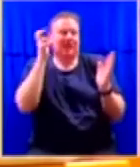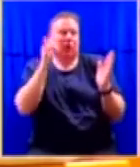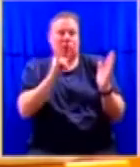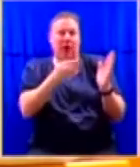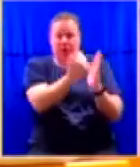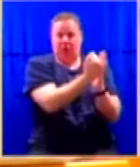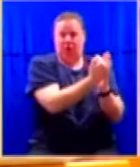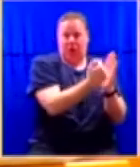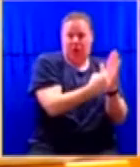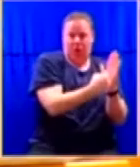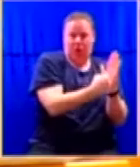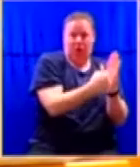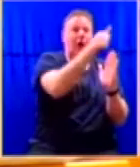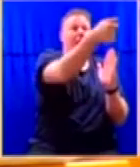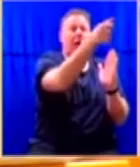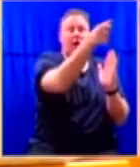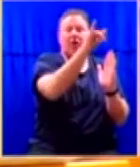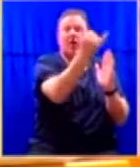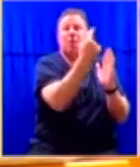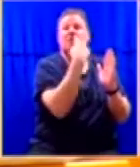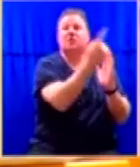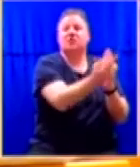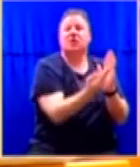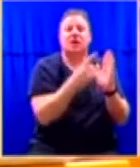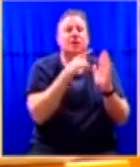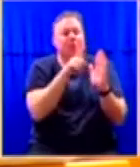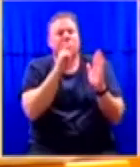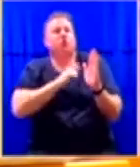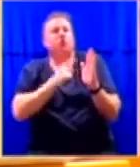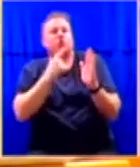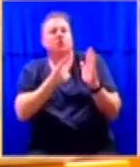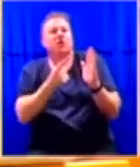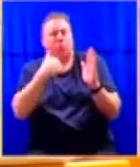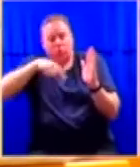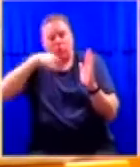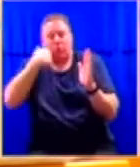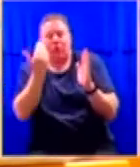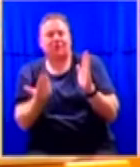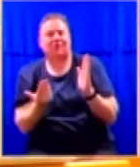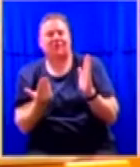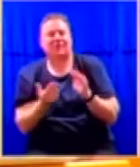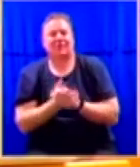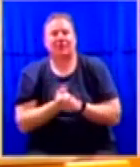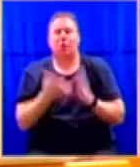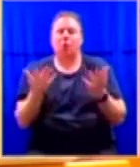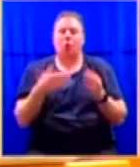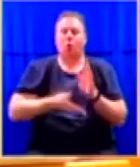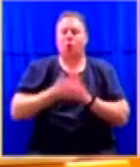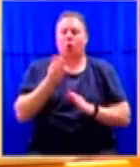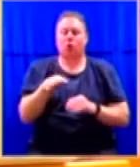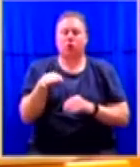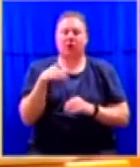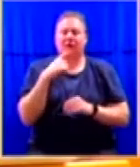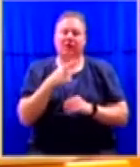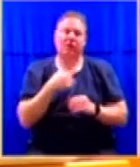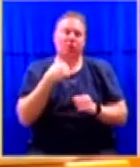it is being raised by somebody else, but it's just as good as if you go to a bank and they say, we want you